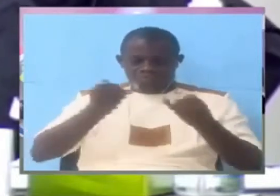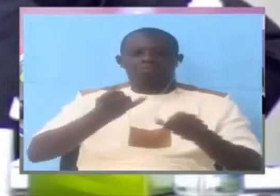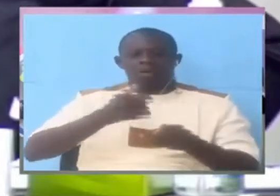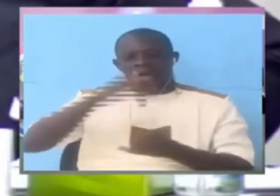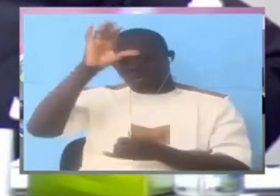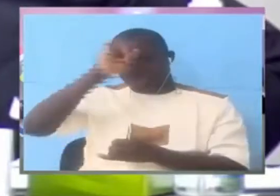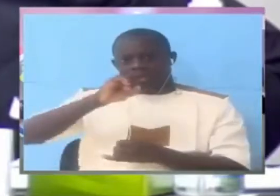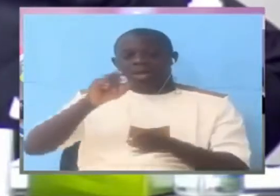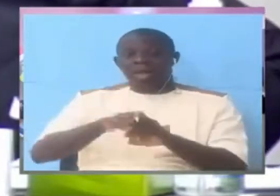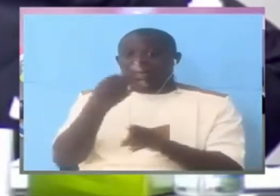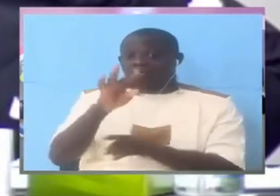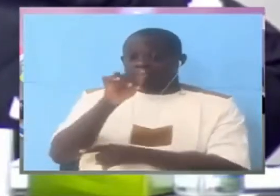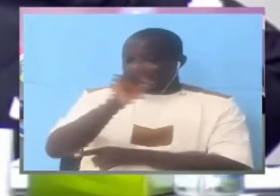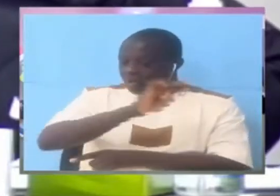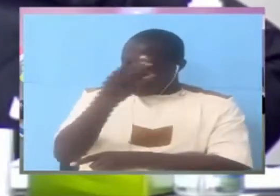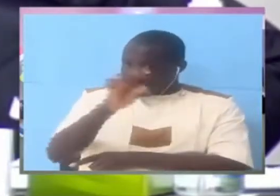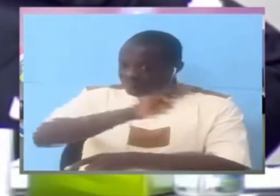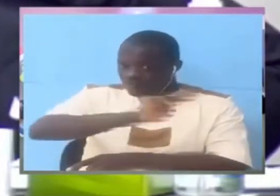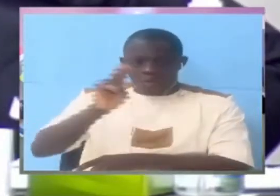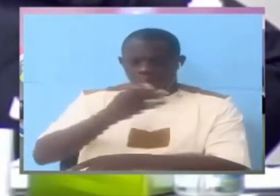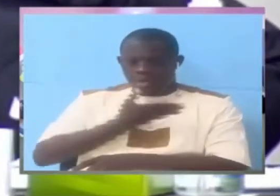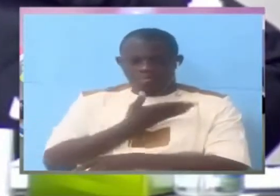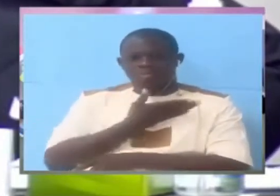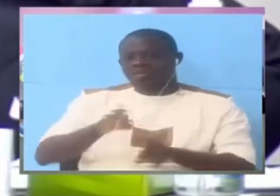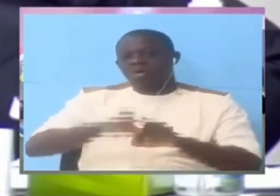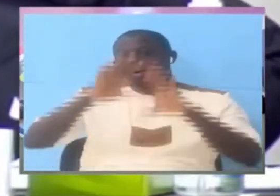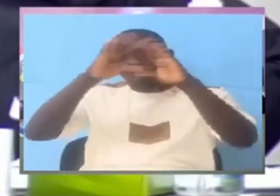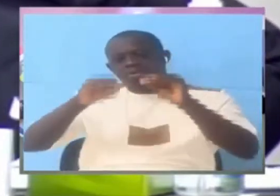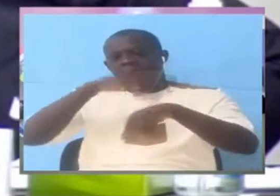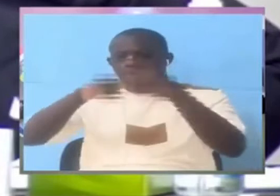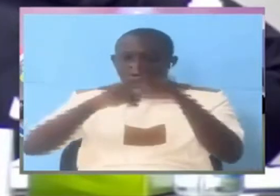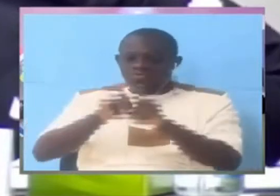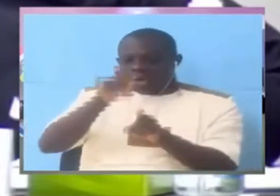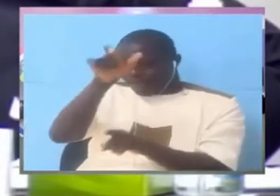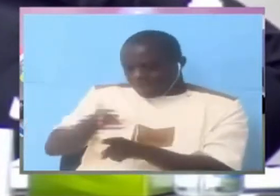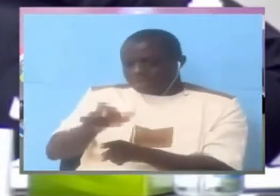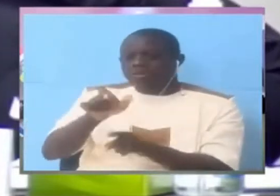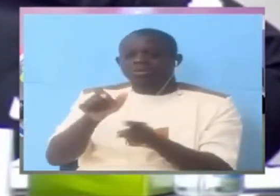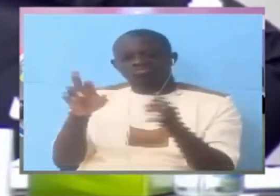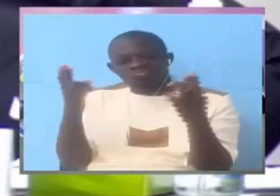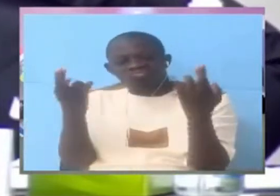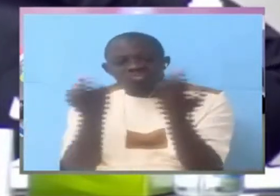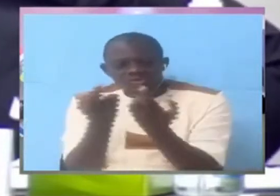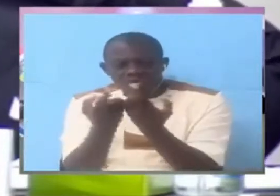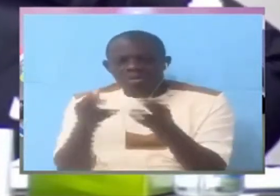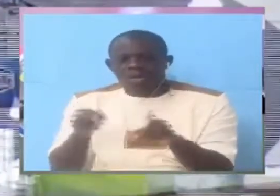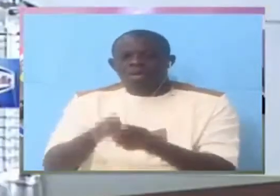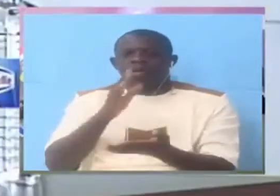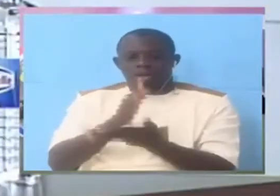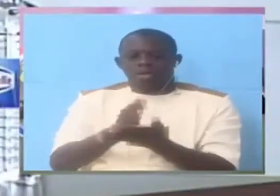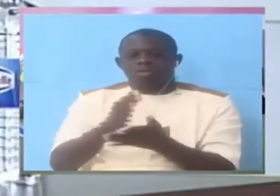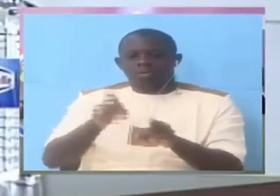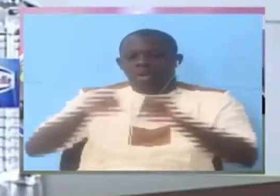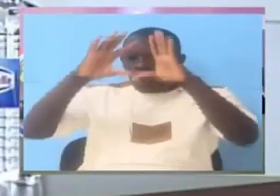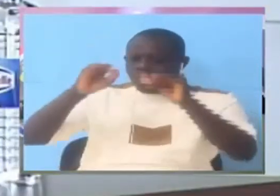But even if you don't have a unit for human resources, admin would always obviously deal with human